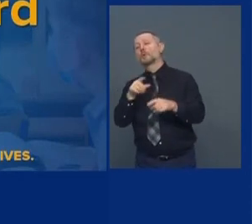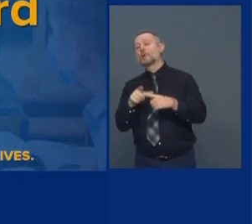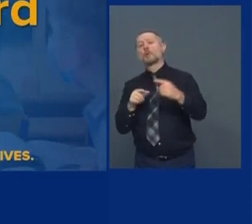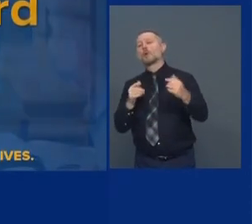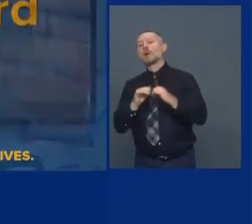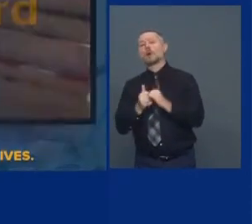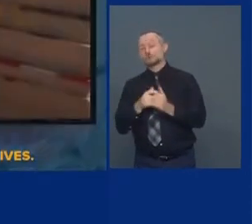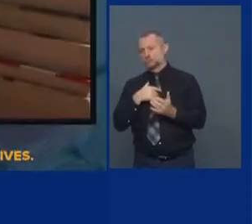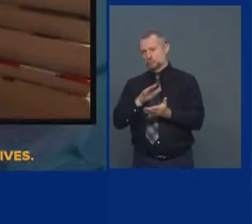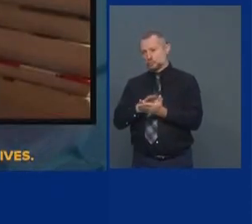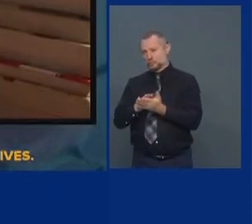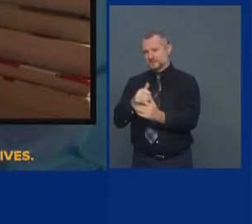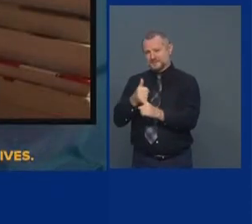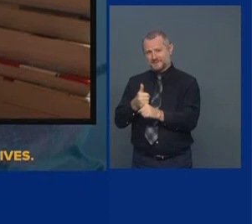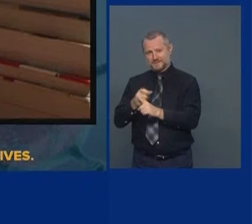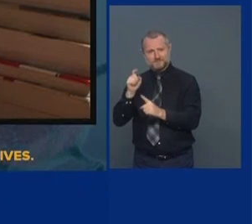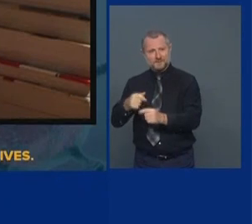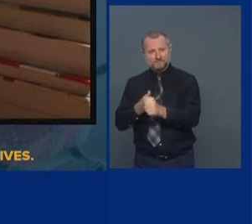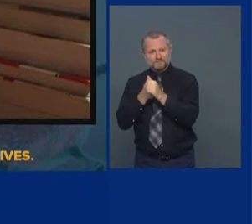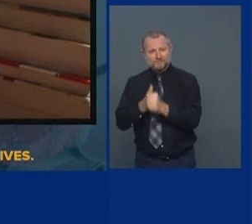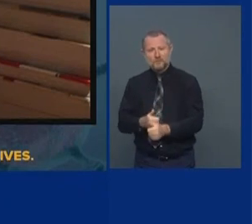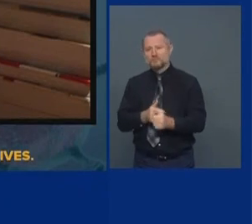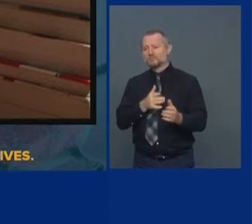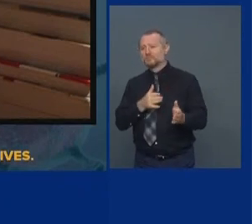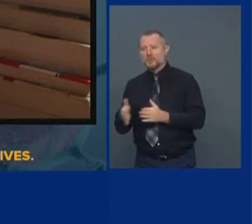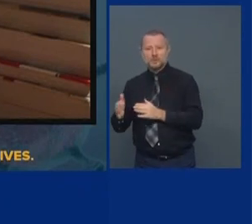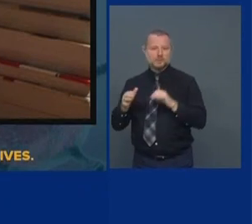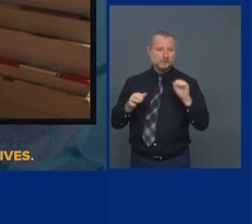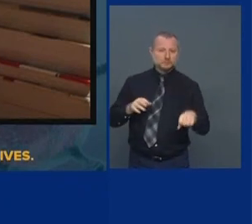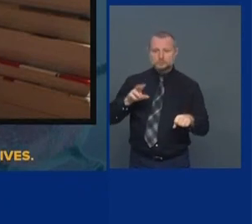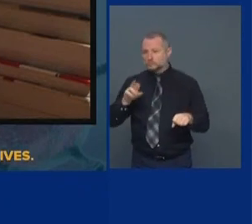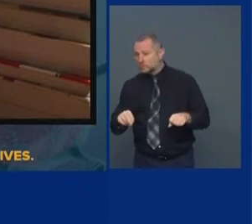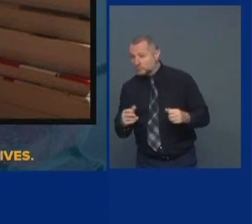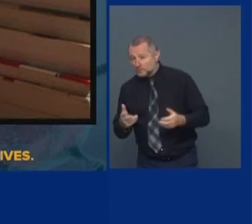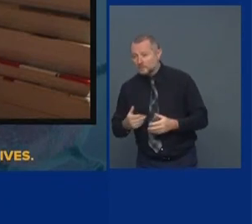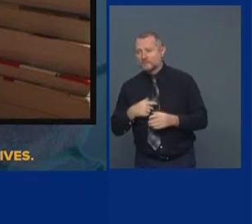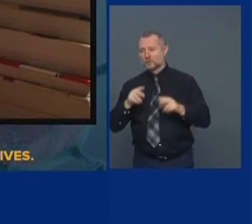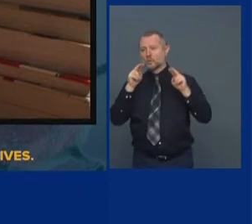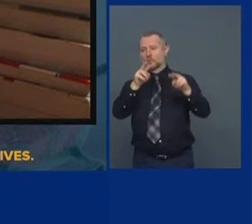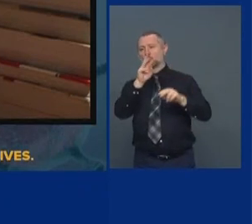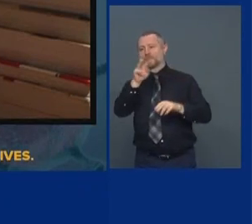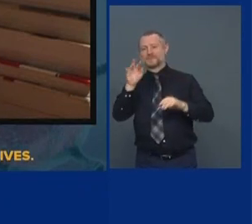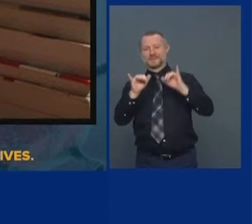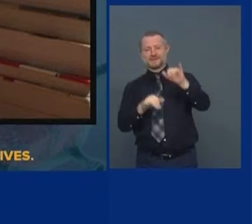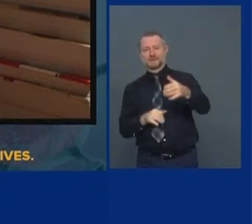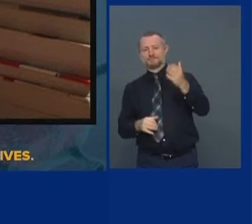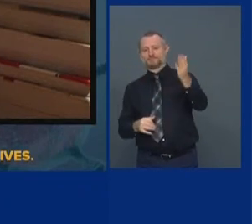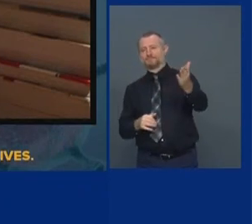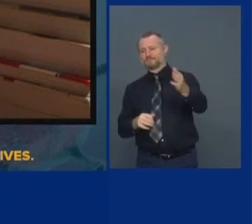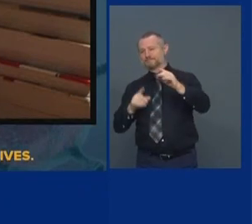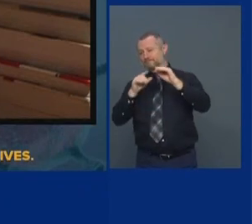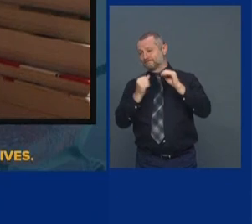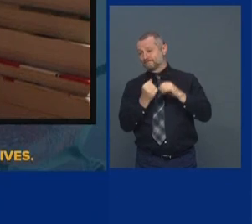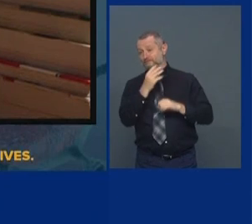their plan? The state will maintain it. They have to provide the information to the state. By the way, the school district has to